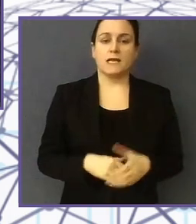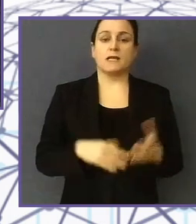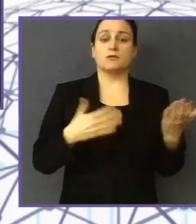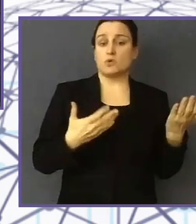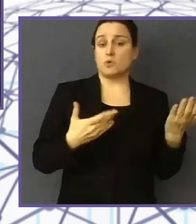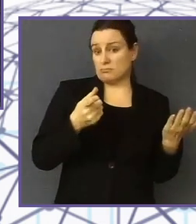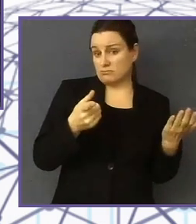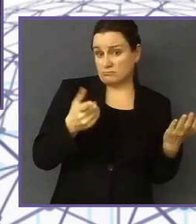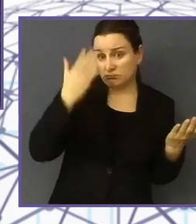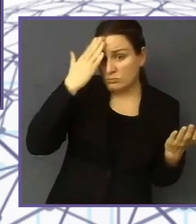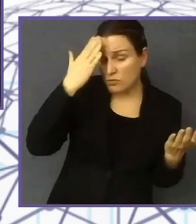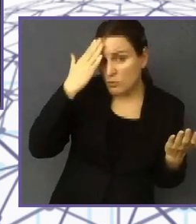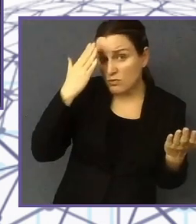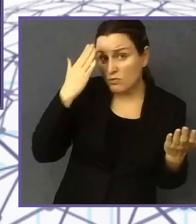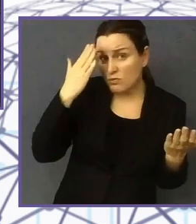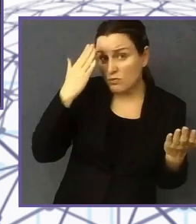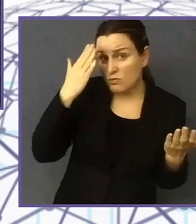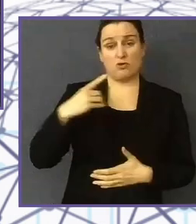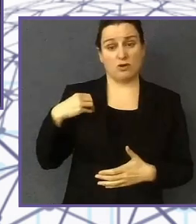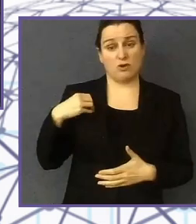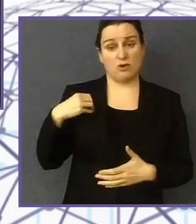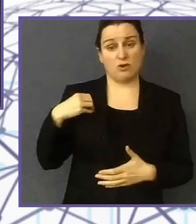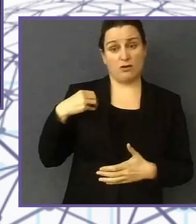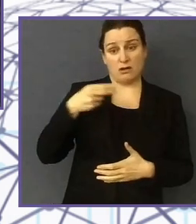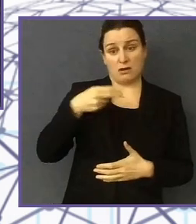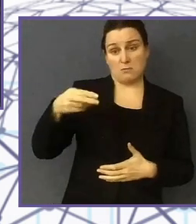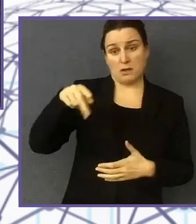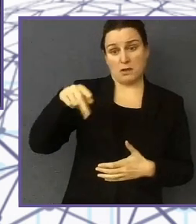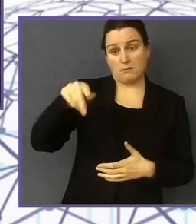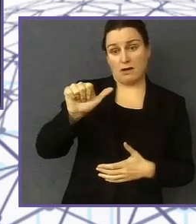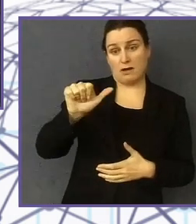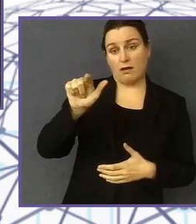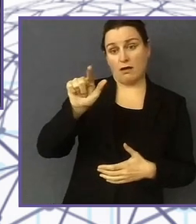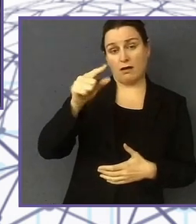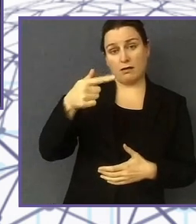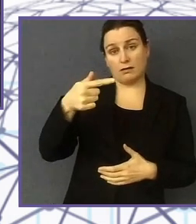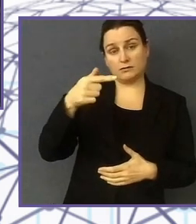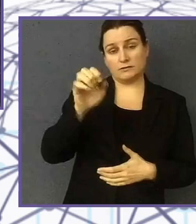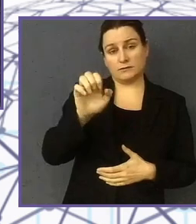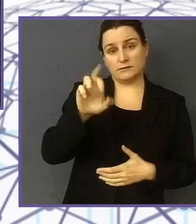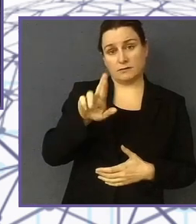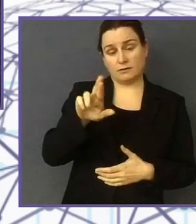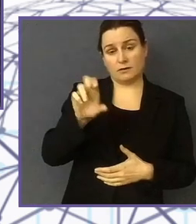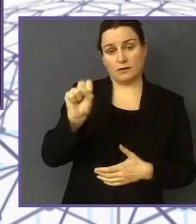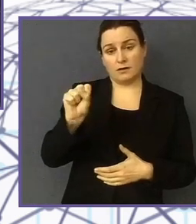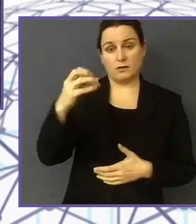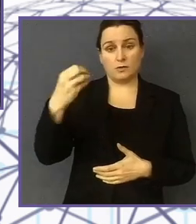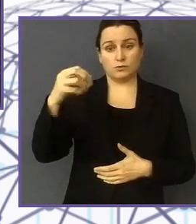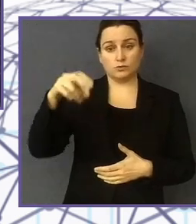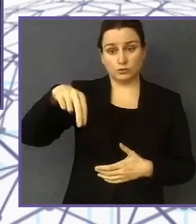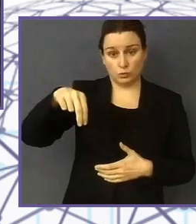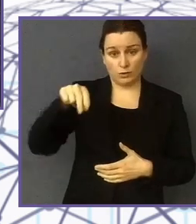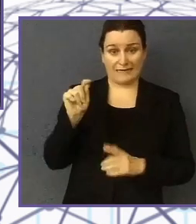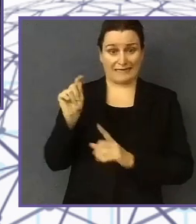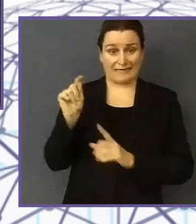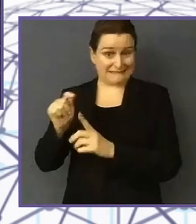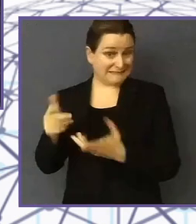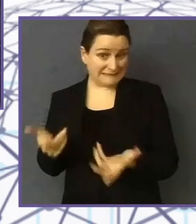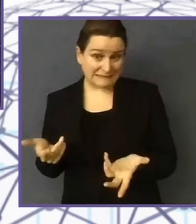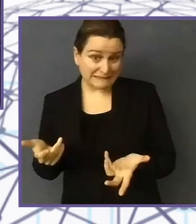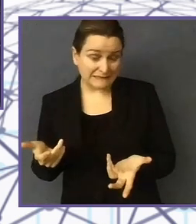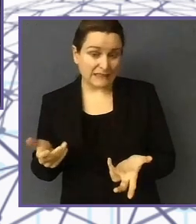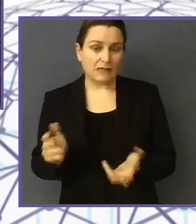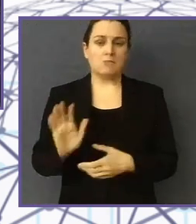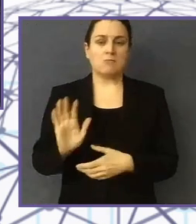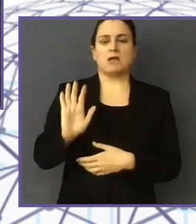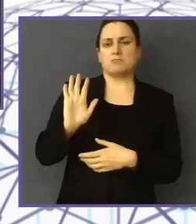Belfast Universities. We tried that app and it's an intellectual property. But I think that it may help also